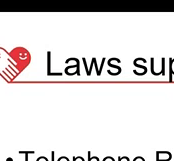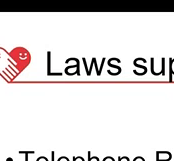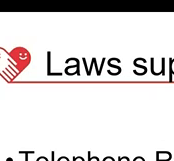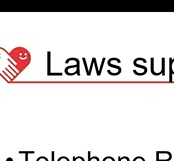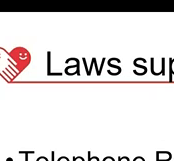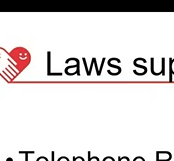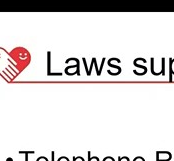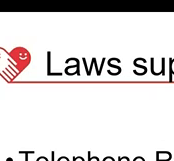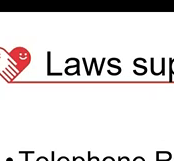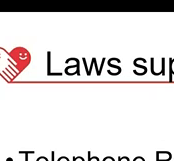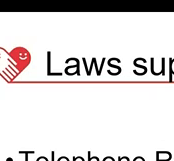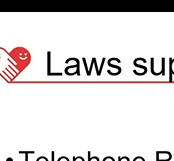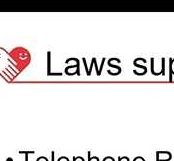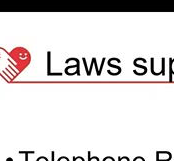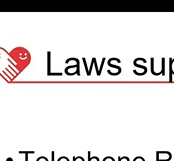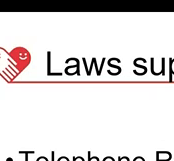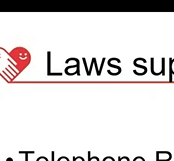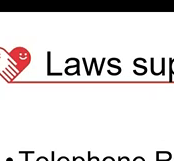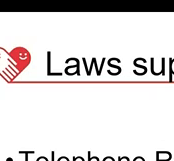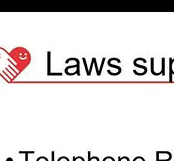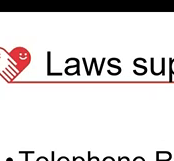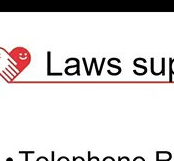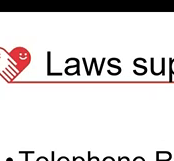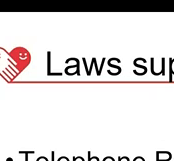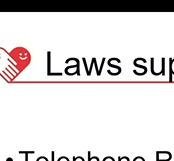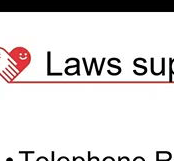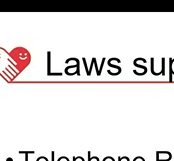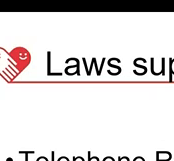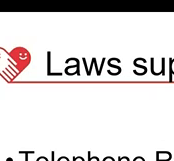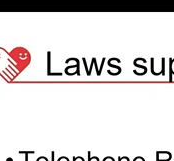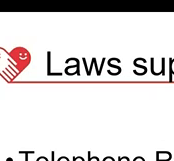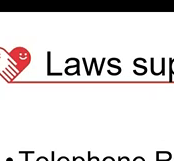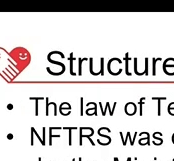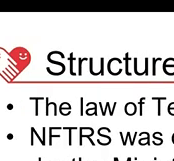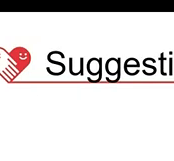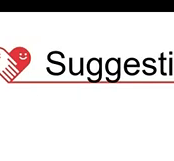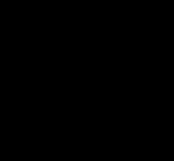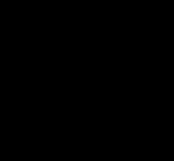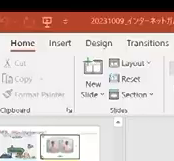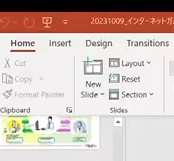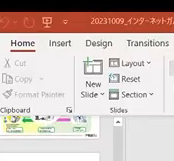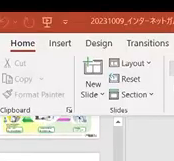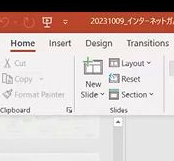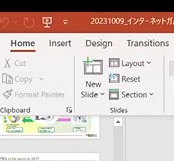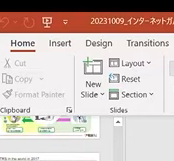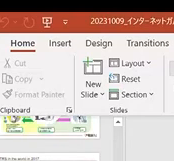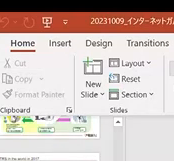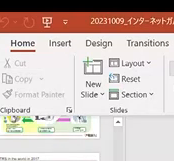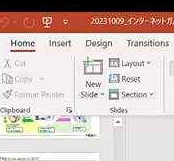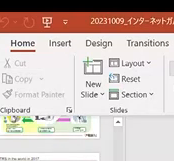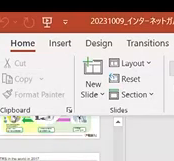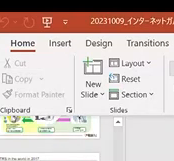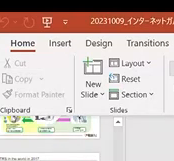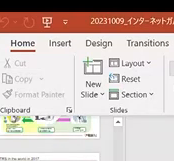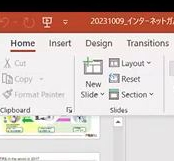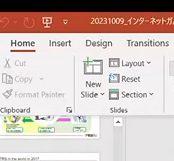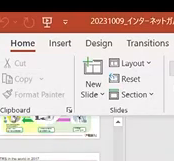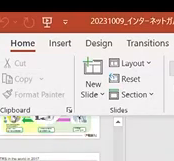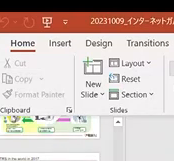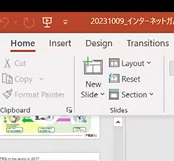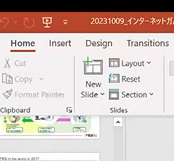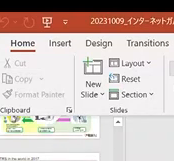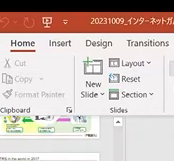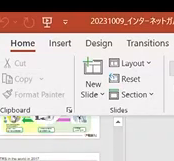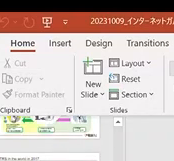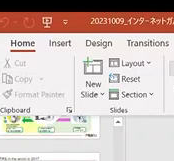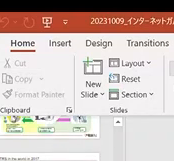Thank you very much, Yasunobu. Deidre, do we have Grace online? No. No.